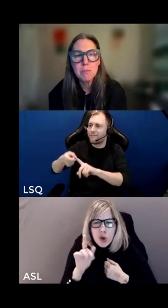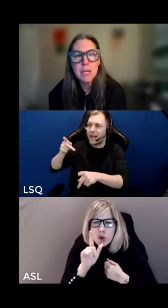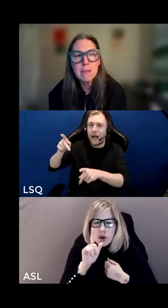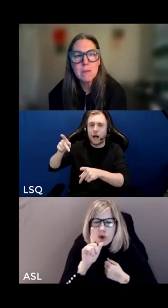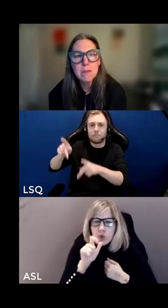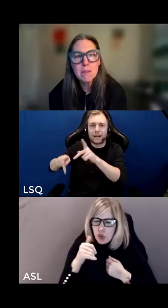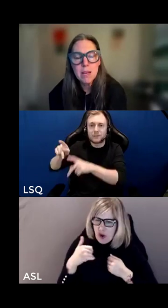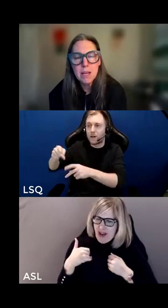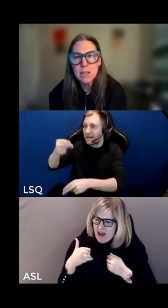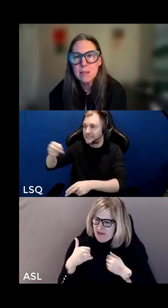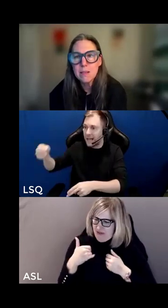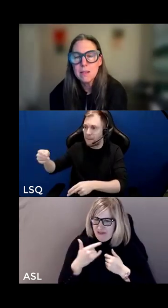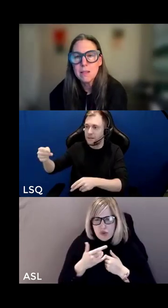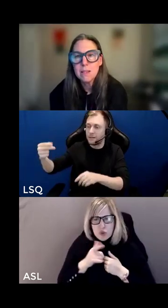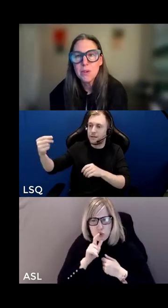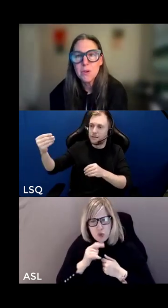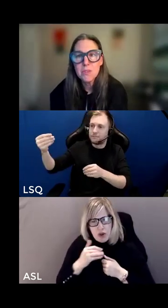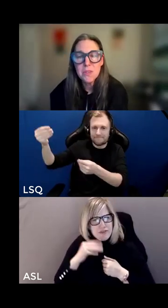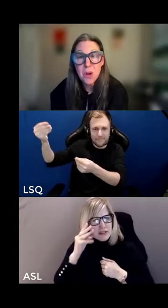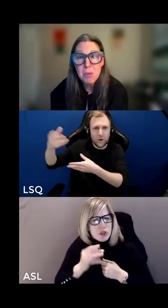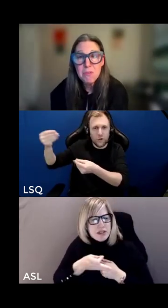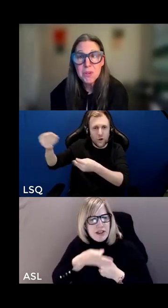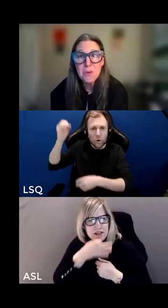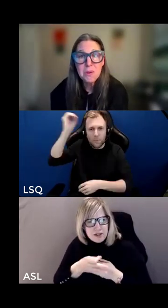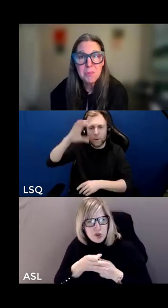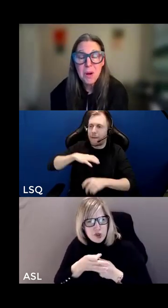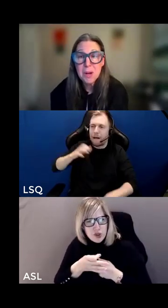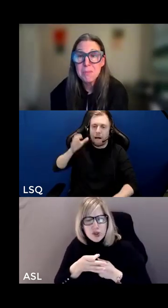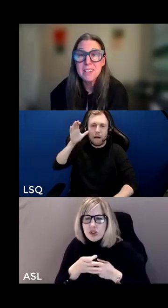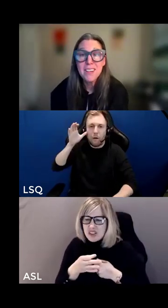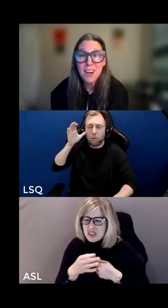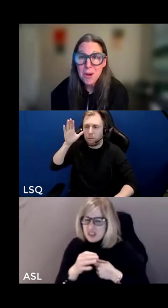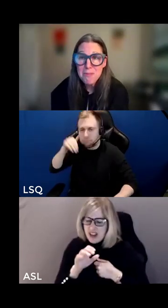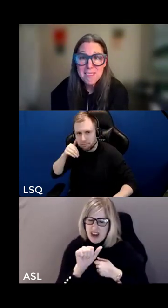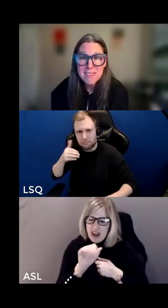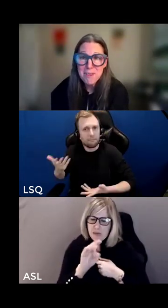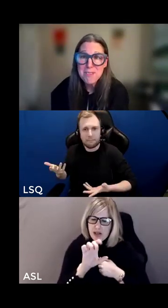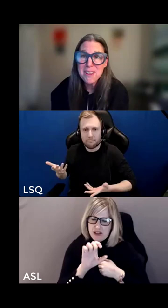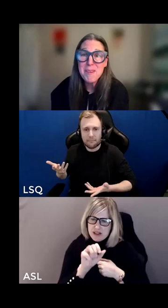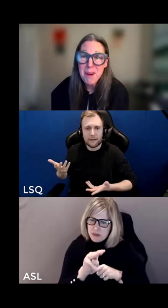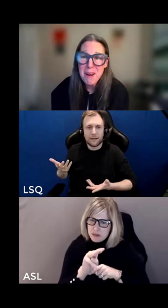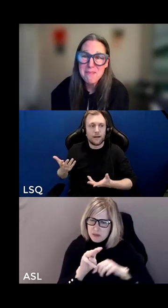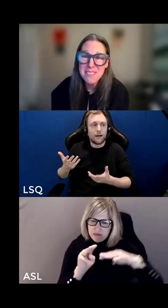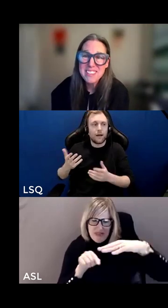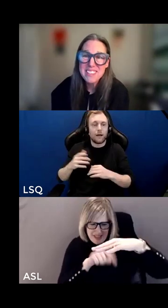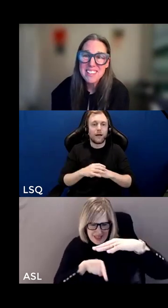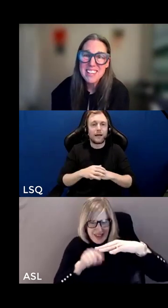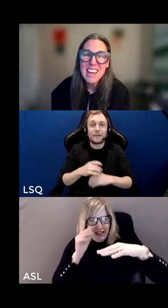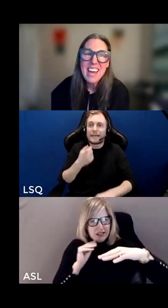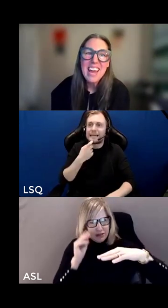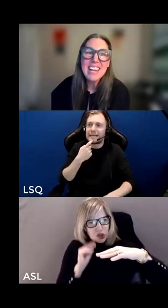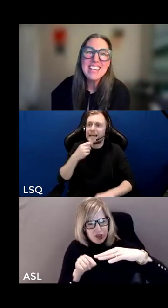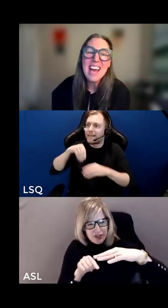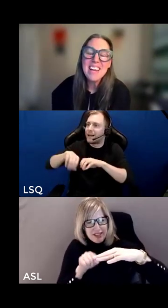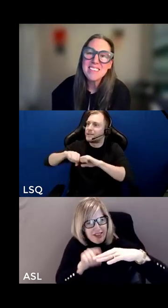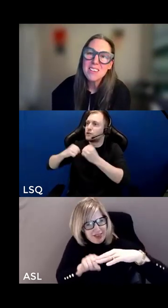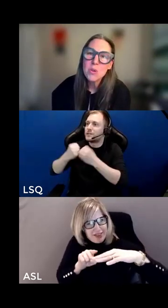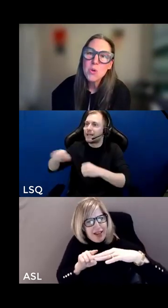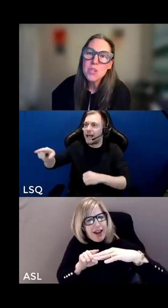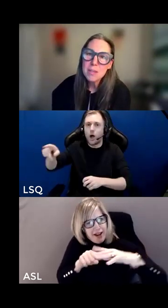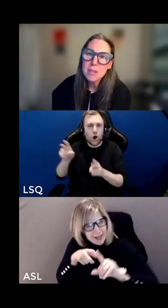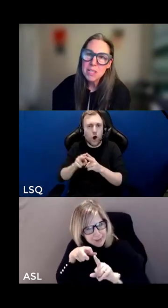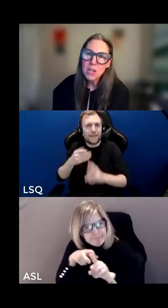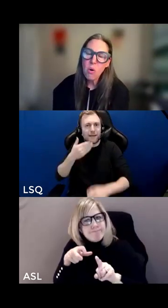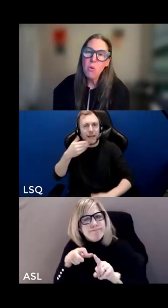ableism plays out in society folks on the top of the coin or the bottom obviously folks on the bottom and yet